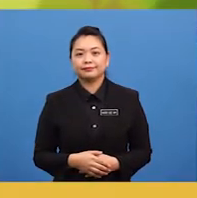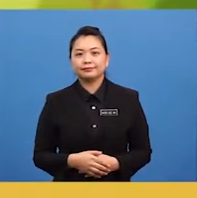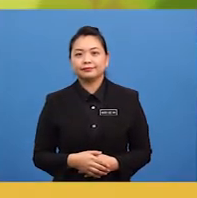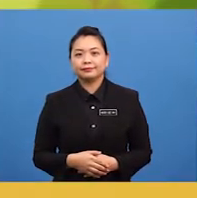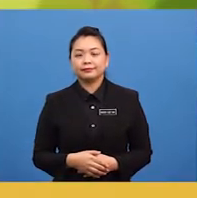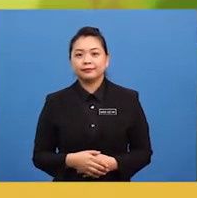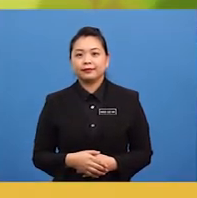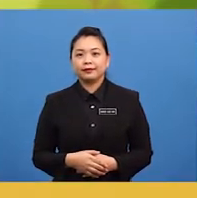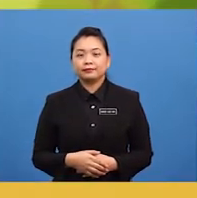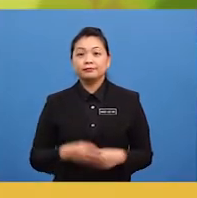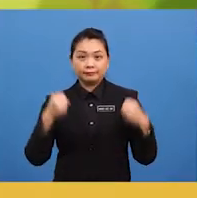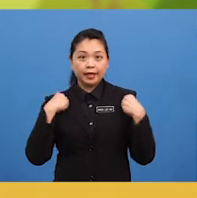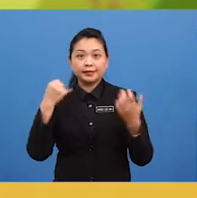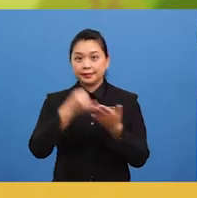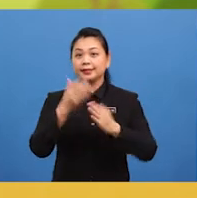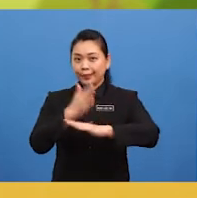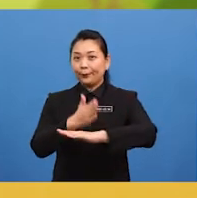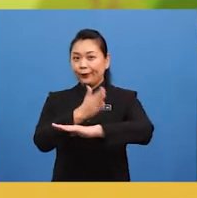has it improved